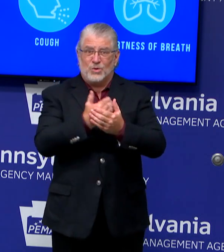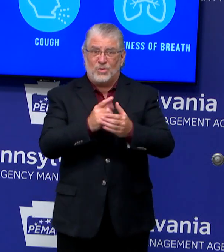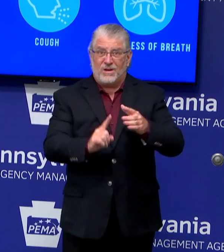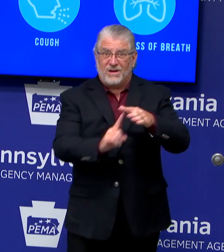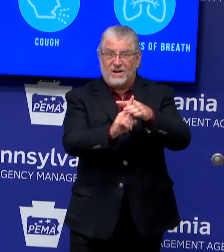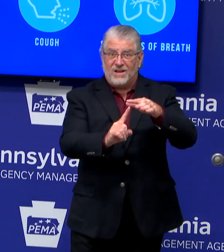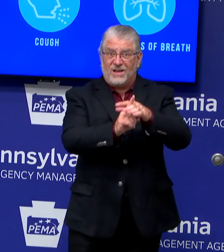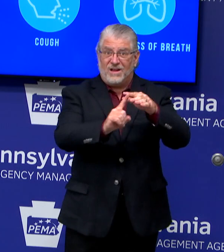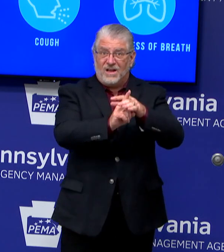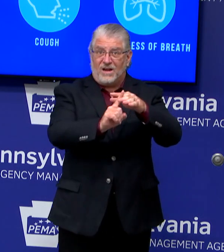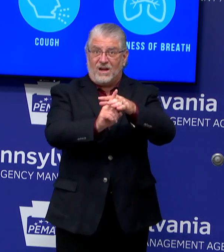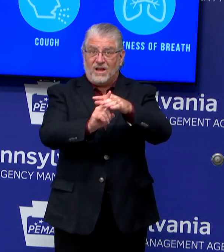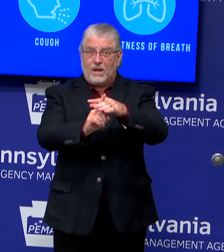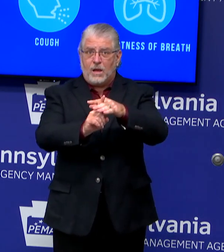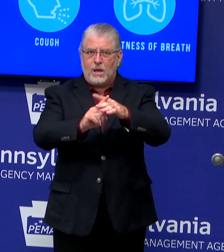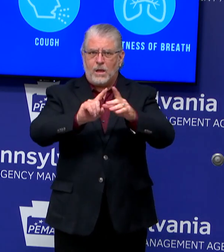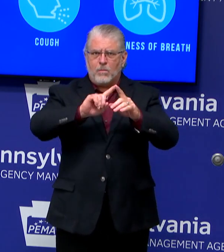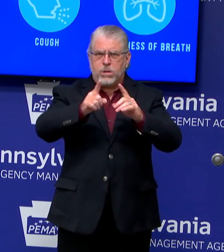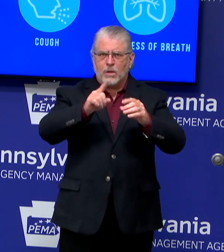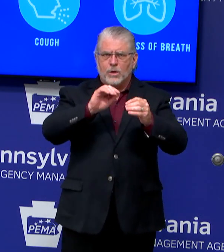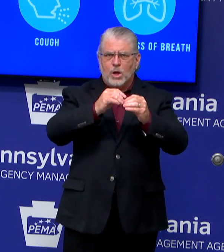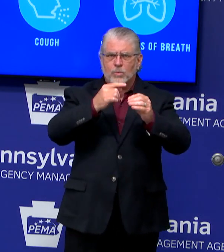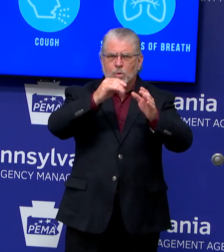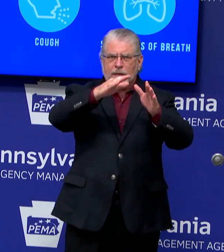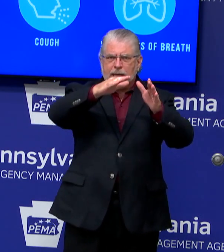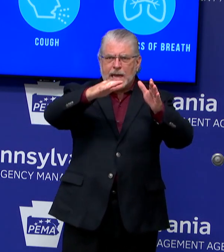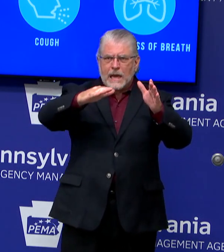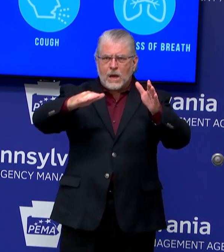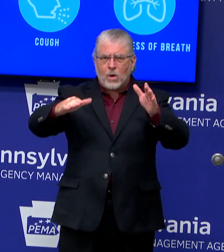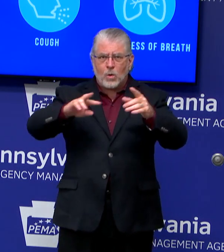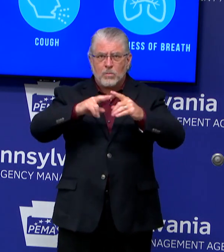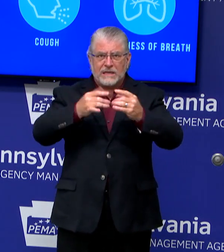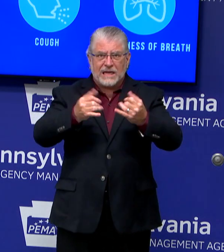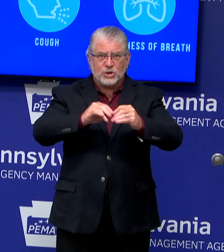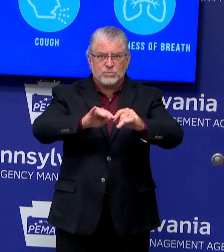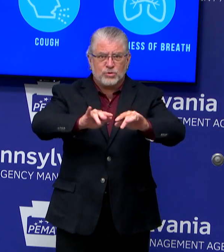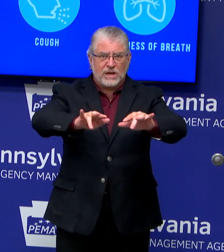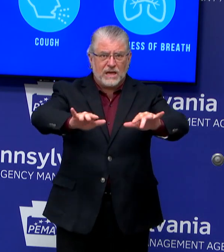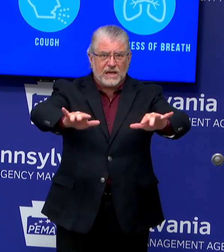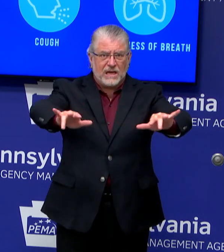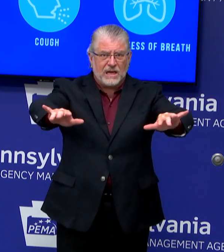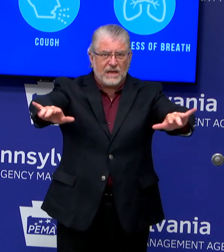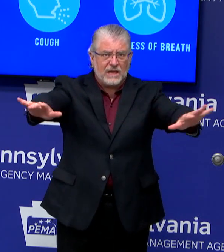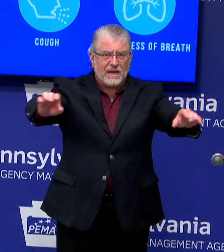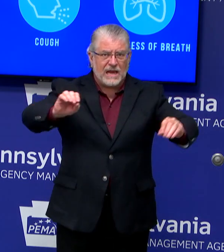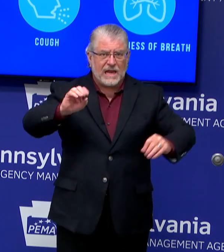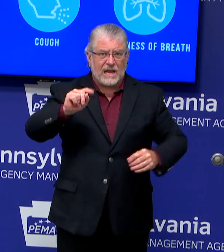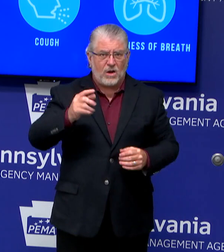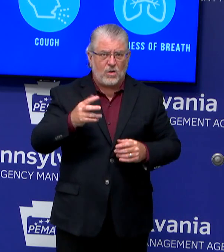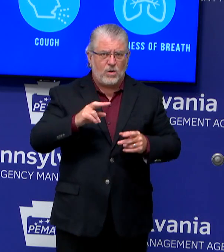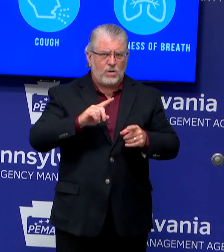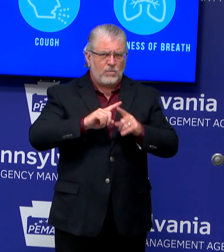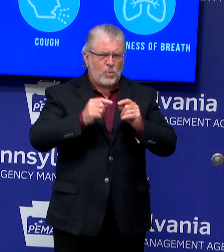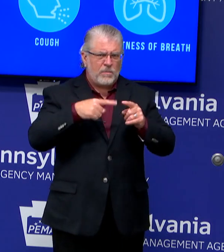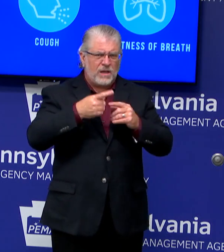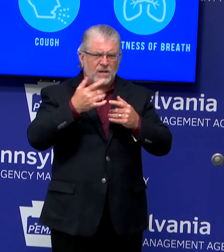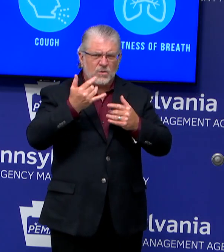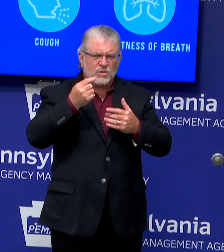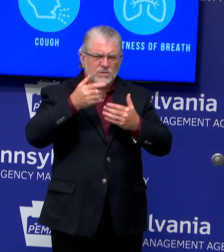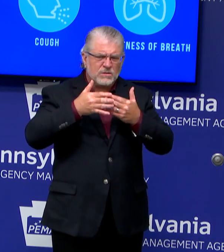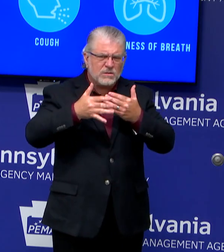And what does that mean for the state going forward into the rest of the summer? And then I have a follow-up question about